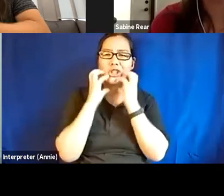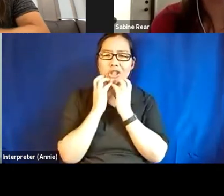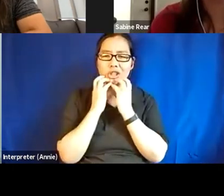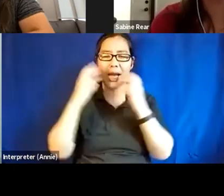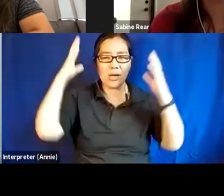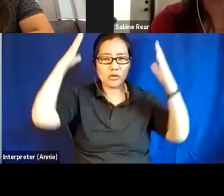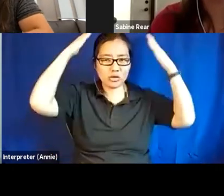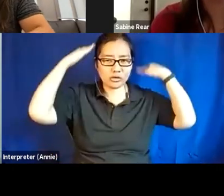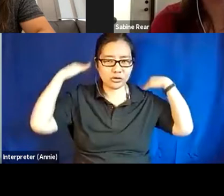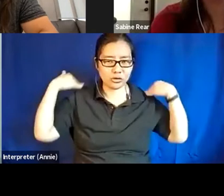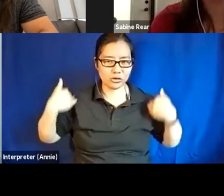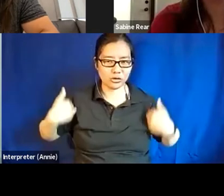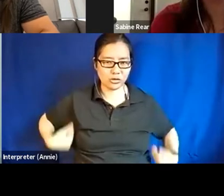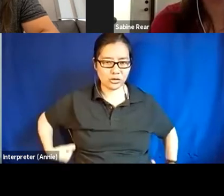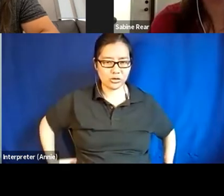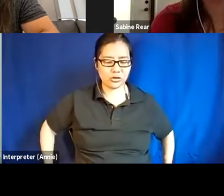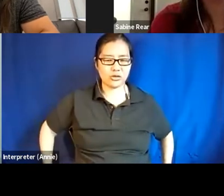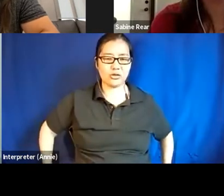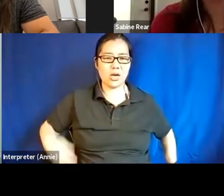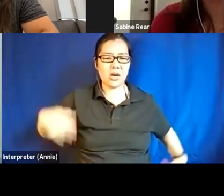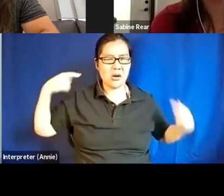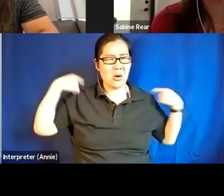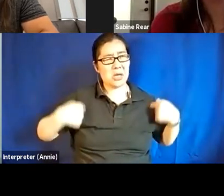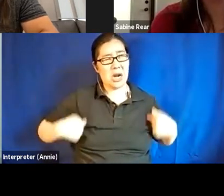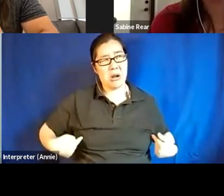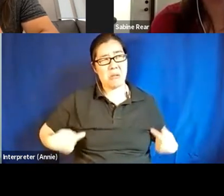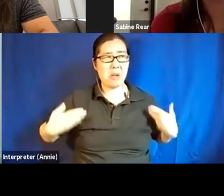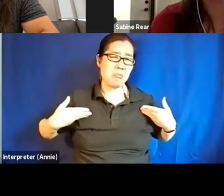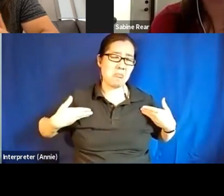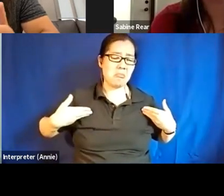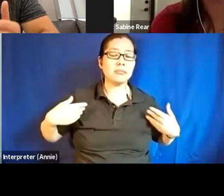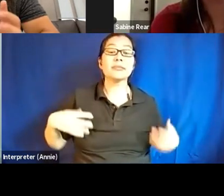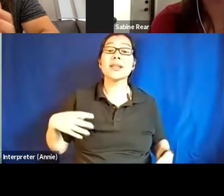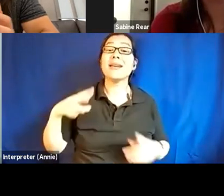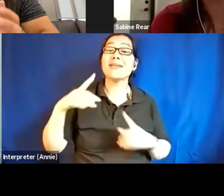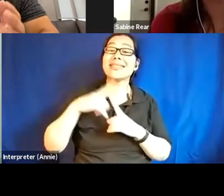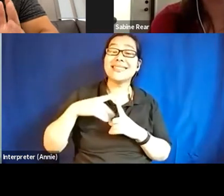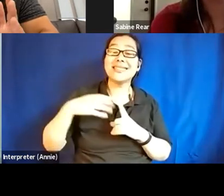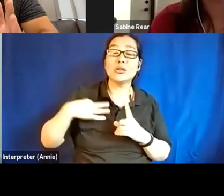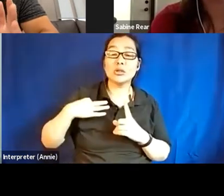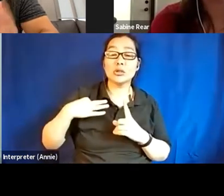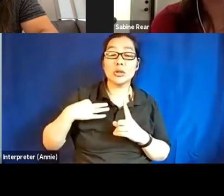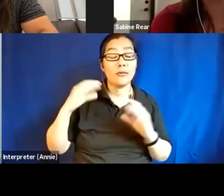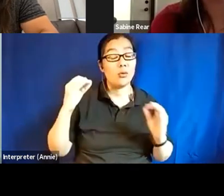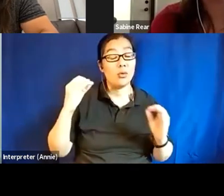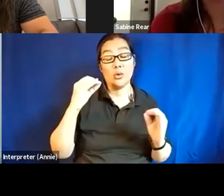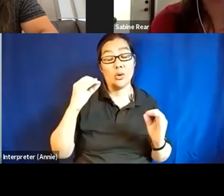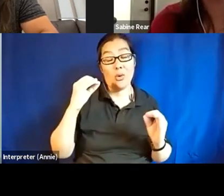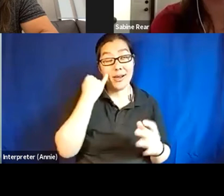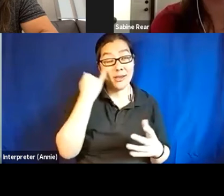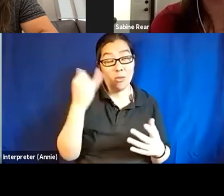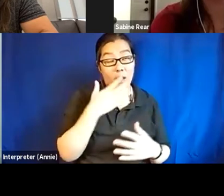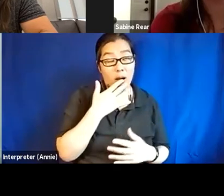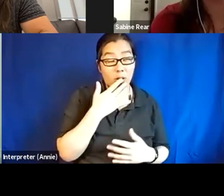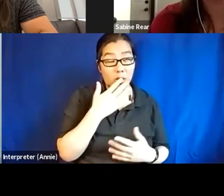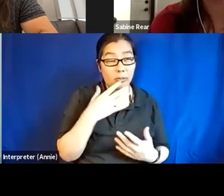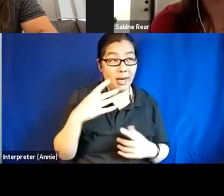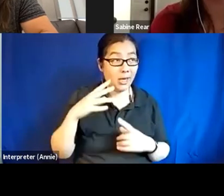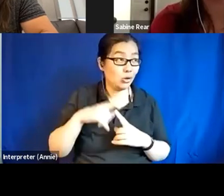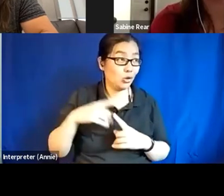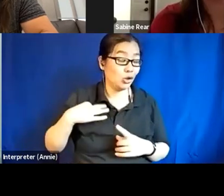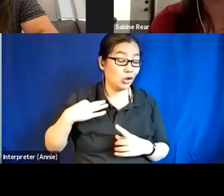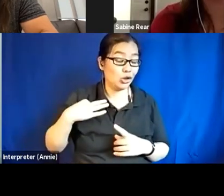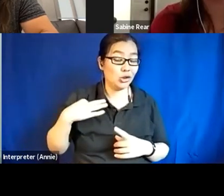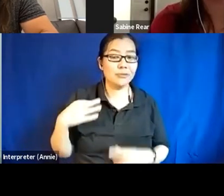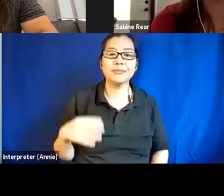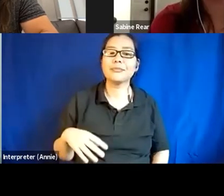to, uh, I guess my chest. I have a t-shirt on and I have no clue what color it is right at the moment. And I have a